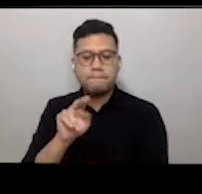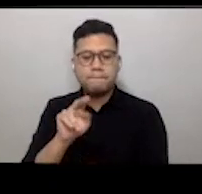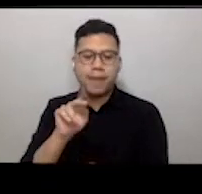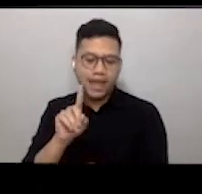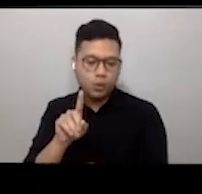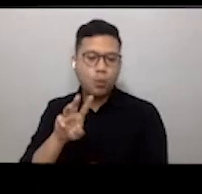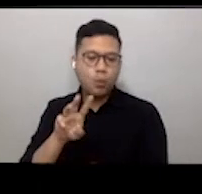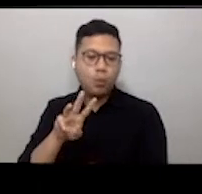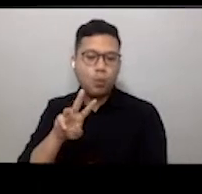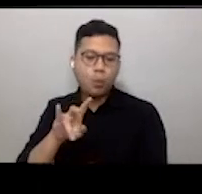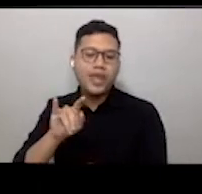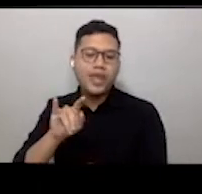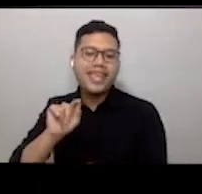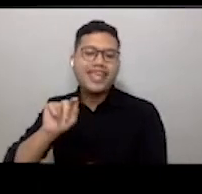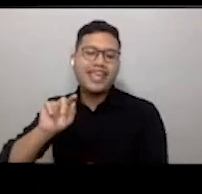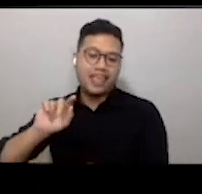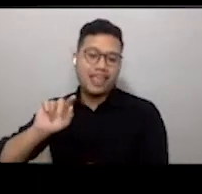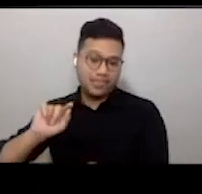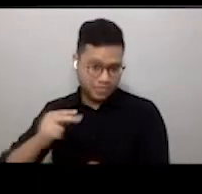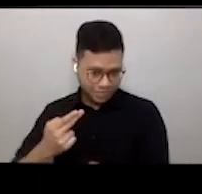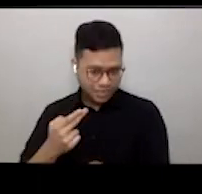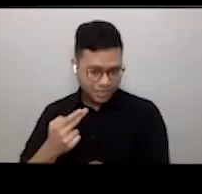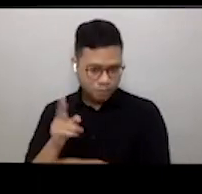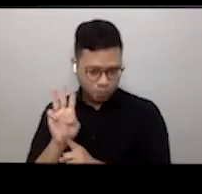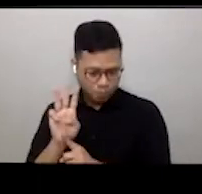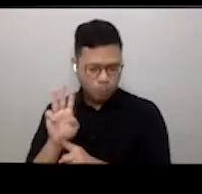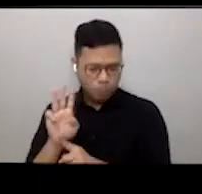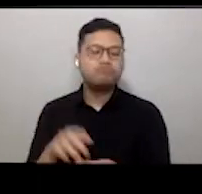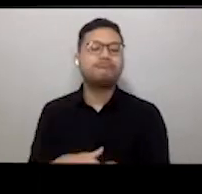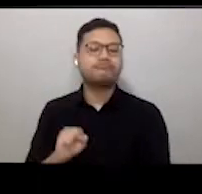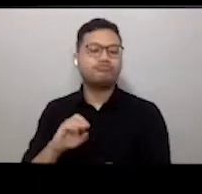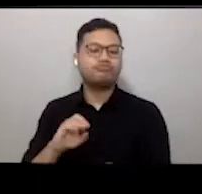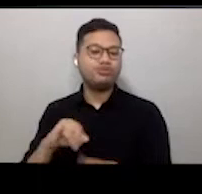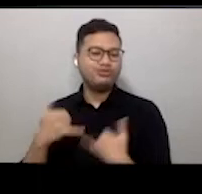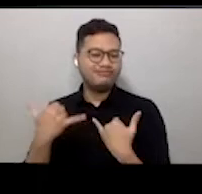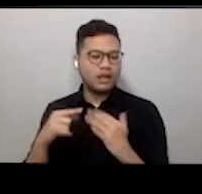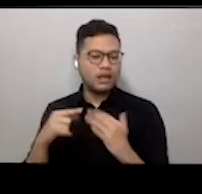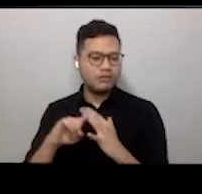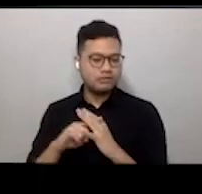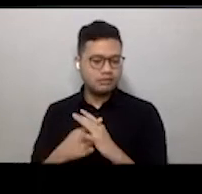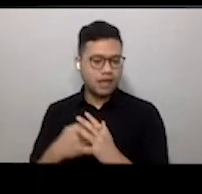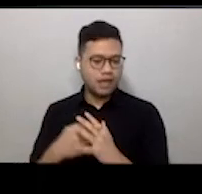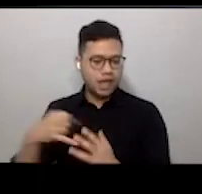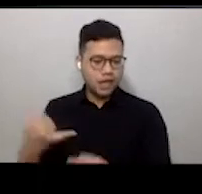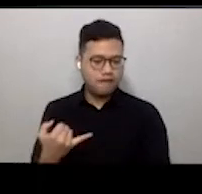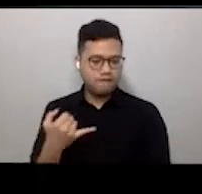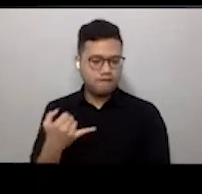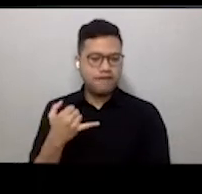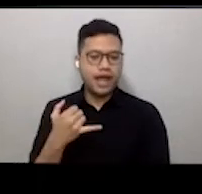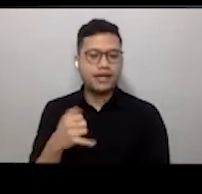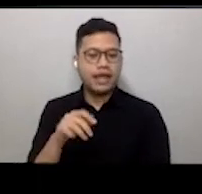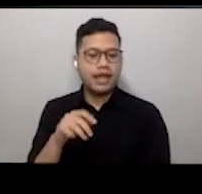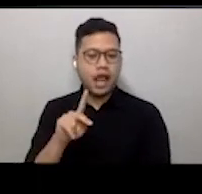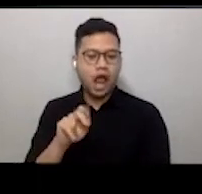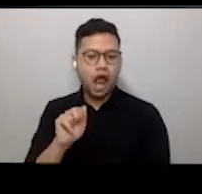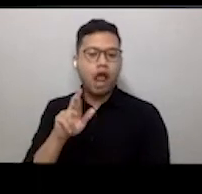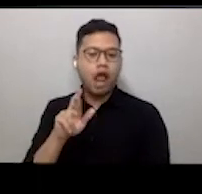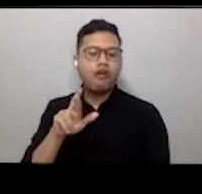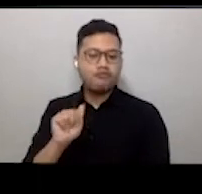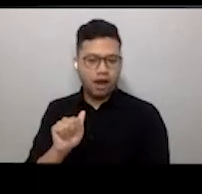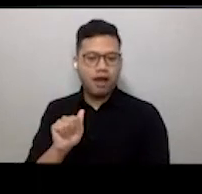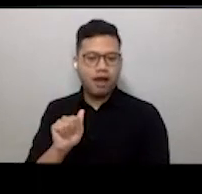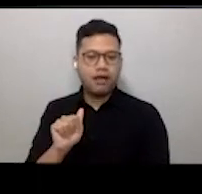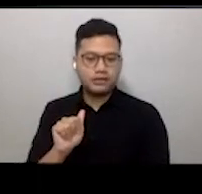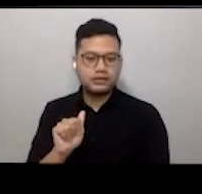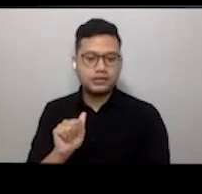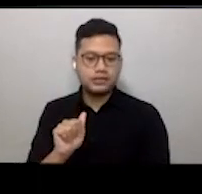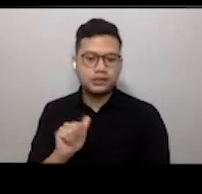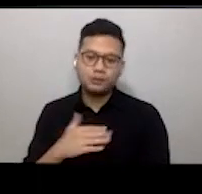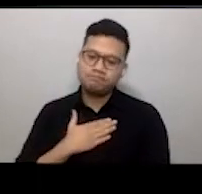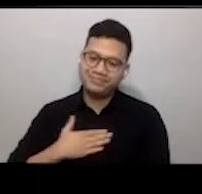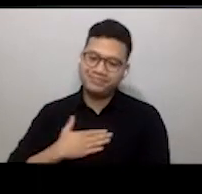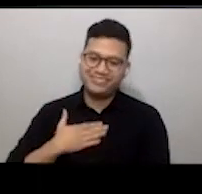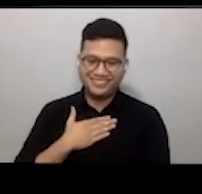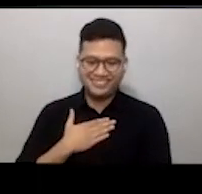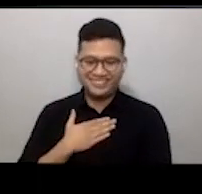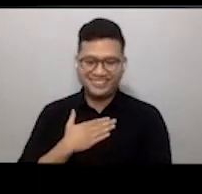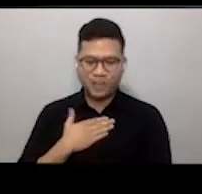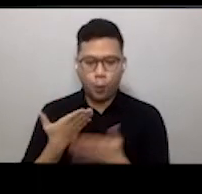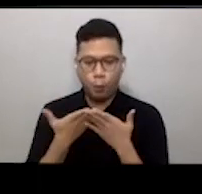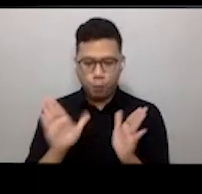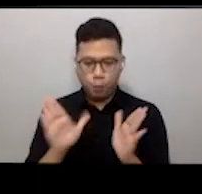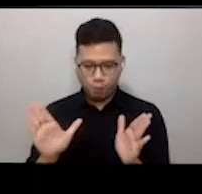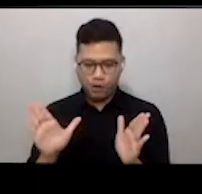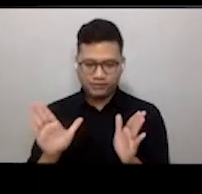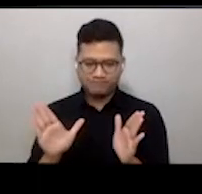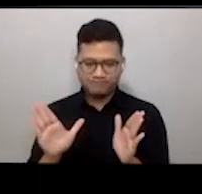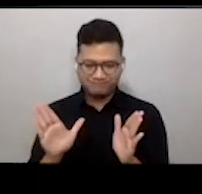To begin, let me please invite Ms. Cara Owen, British High Commissioner Singapore, to please open